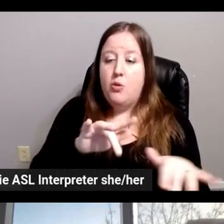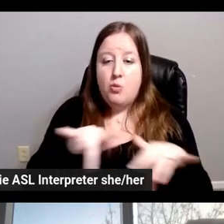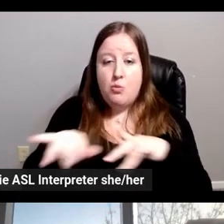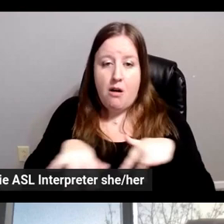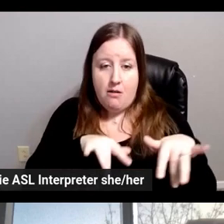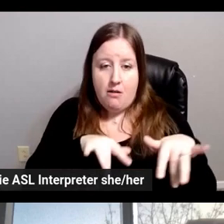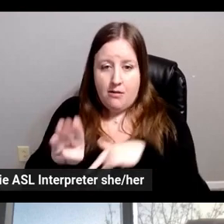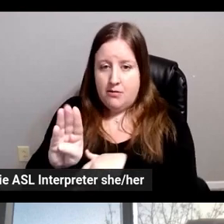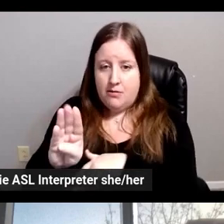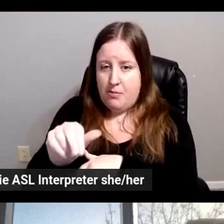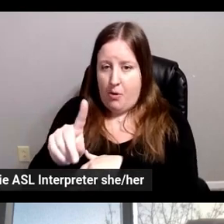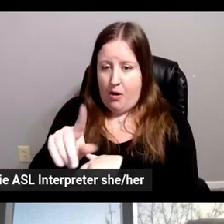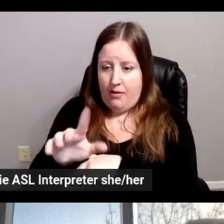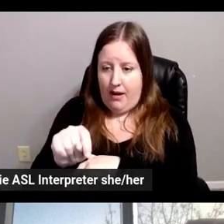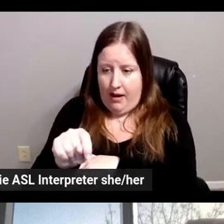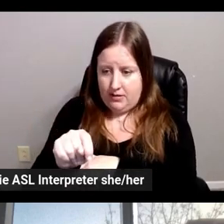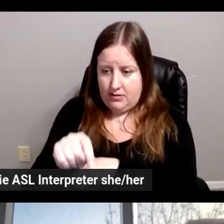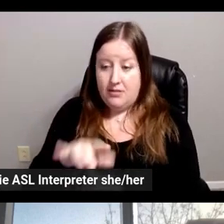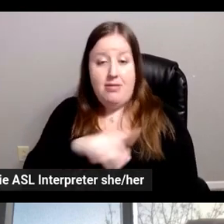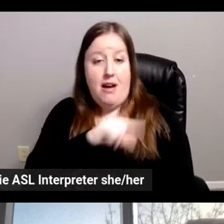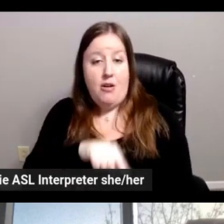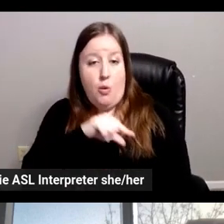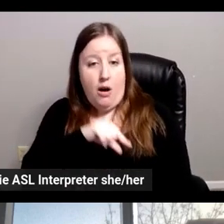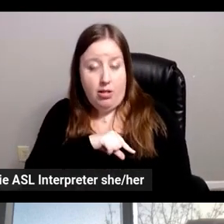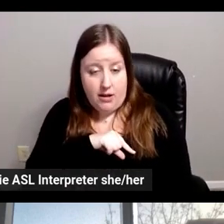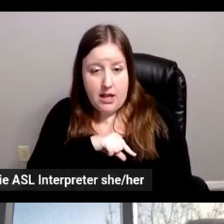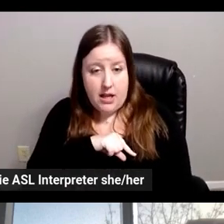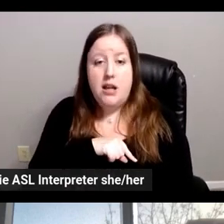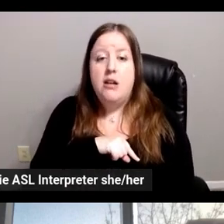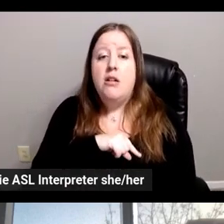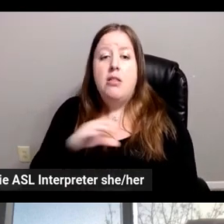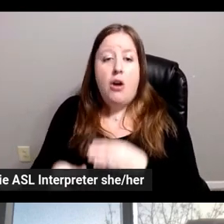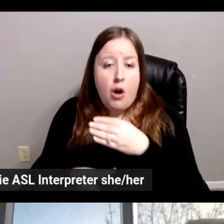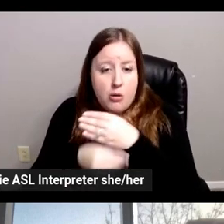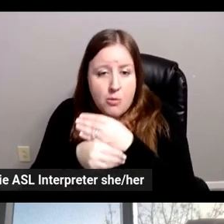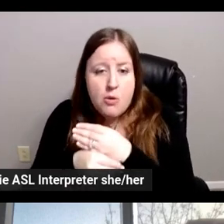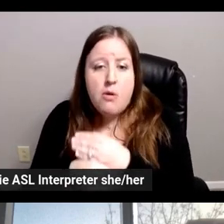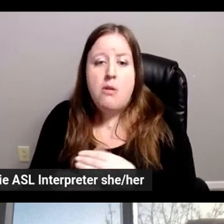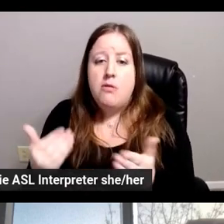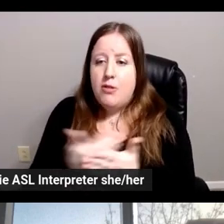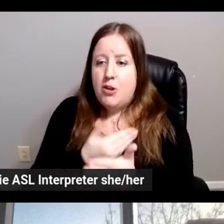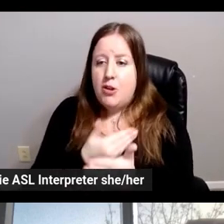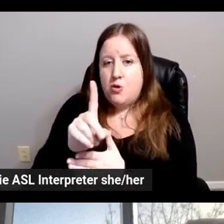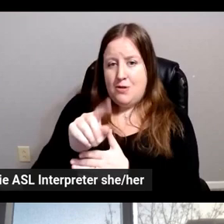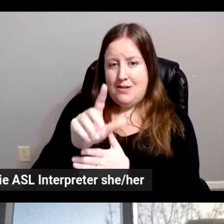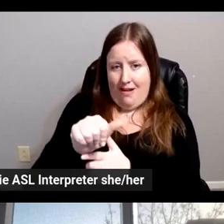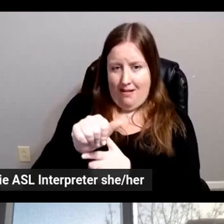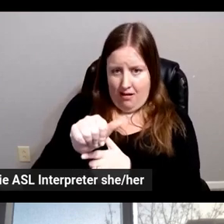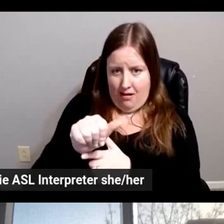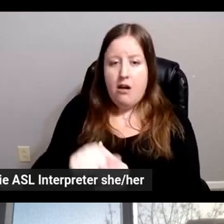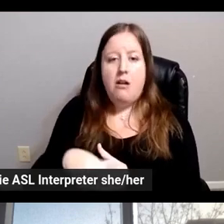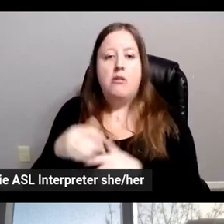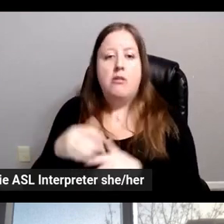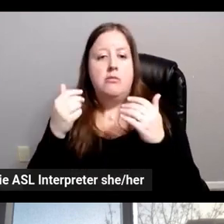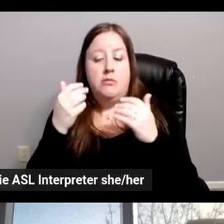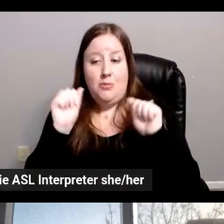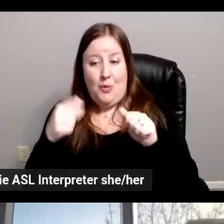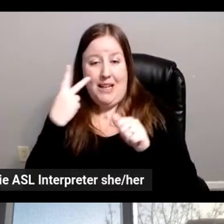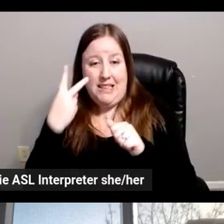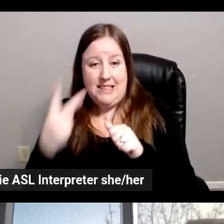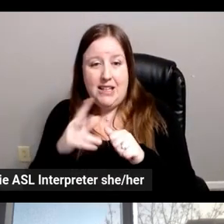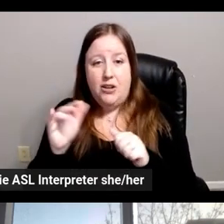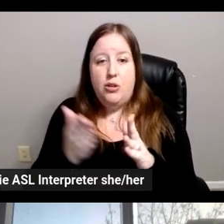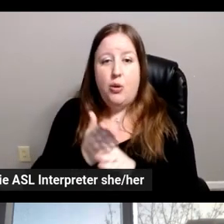the broadcast quality, you know, the onboards and the new data that is actually now revealed through things like